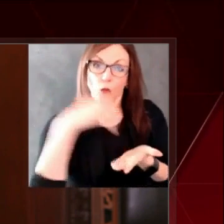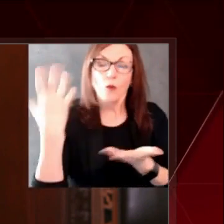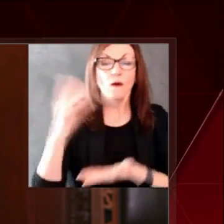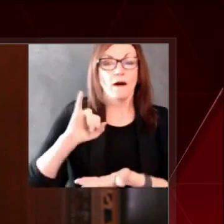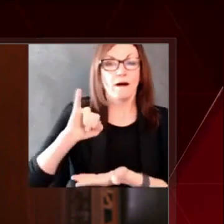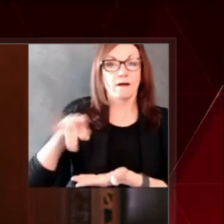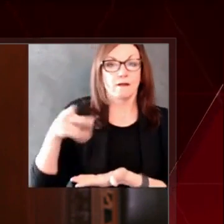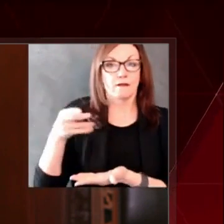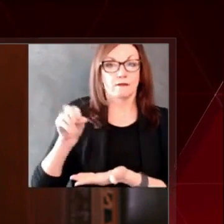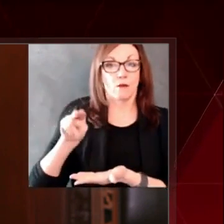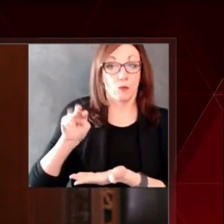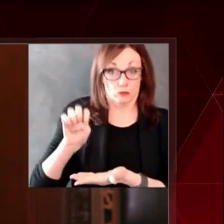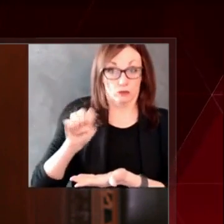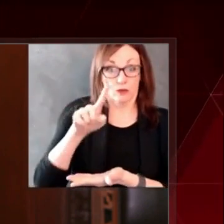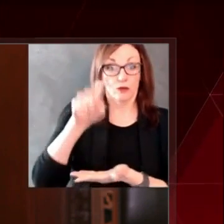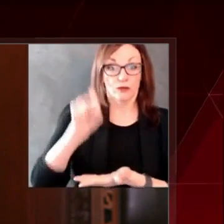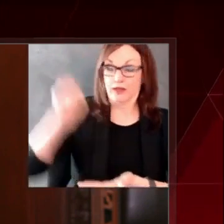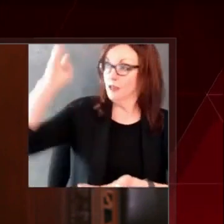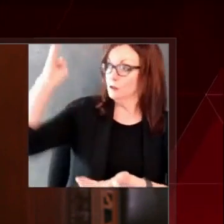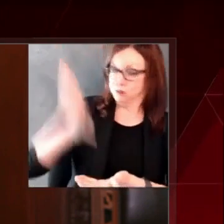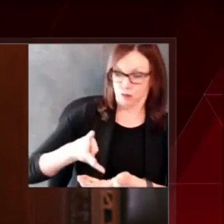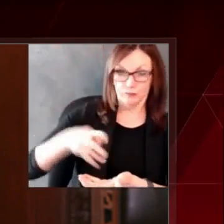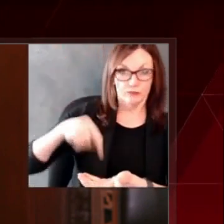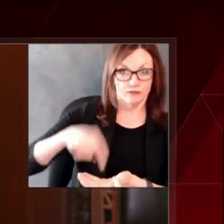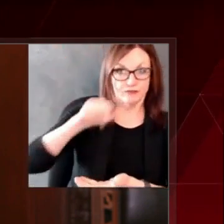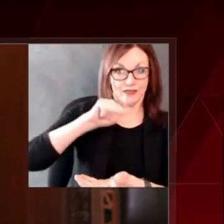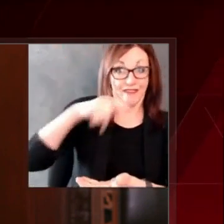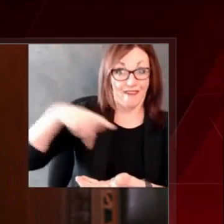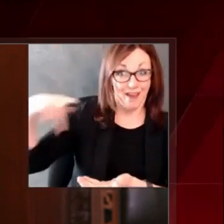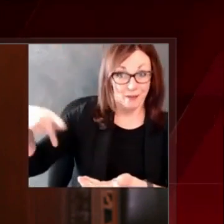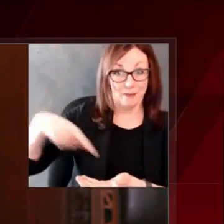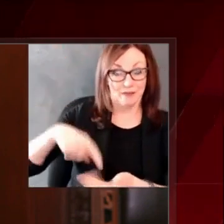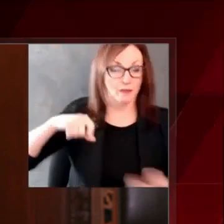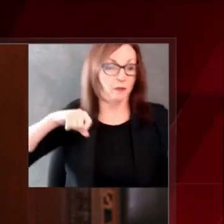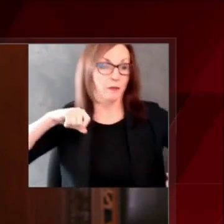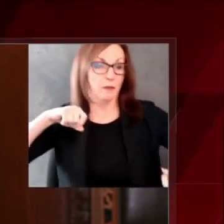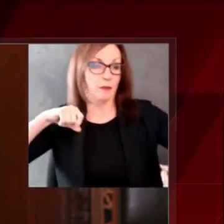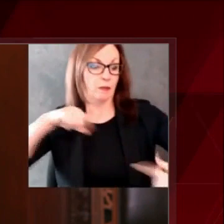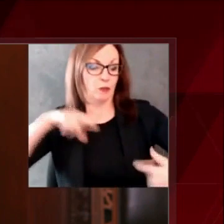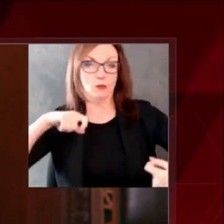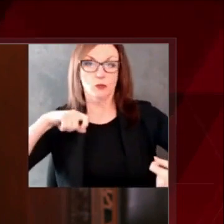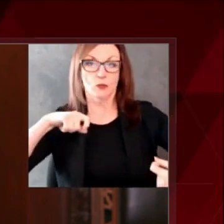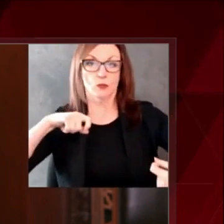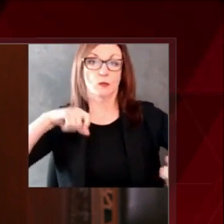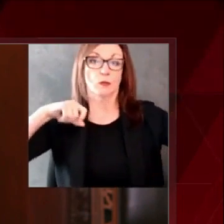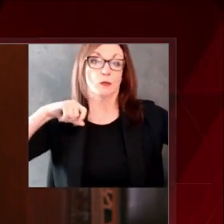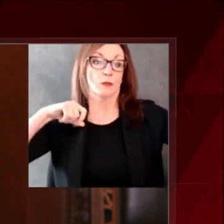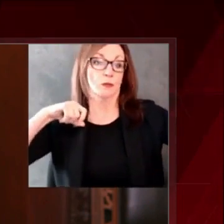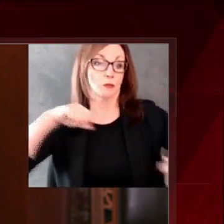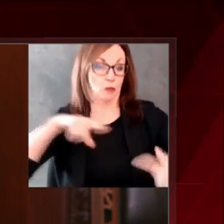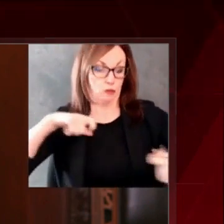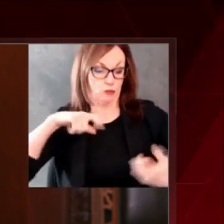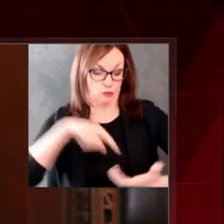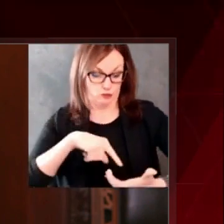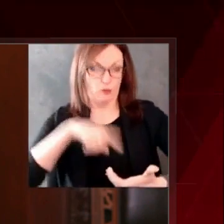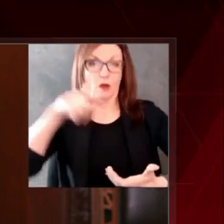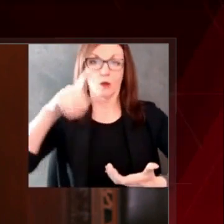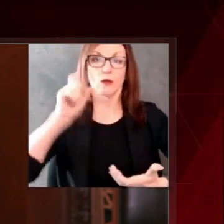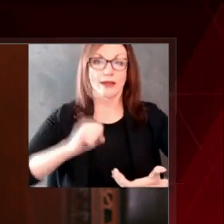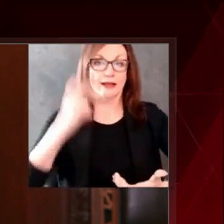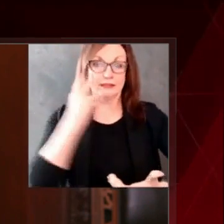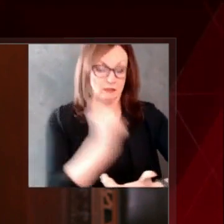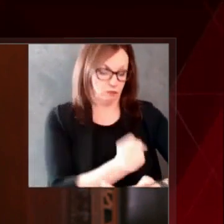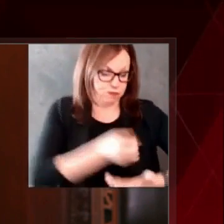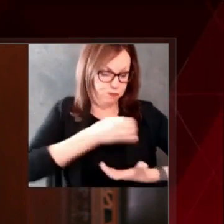someone who's tested positive. Android and iPhone users will see a notification on their phones to download